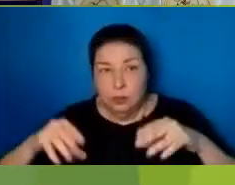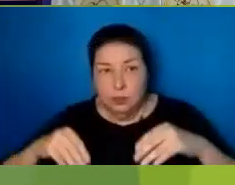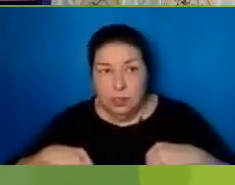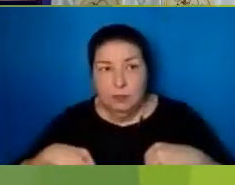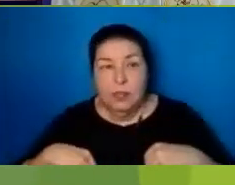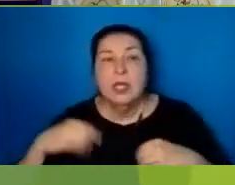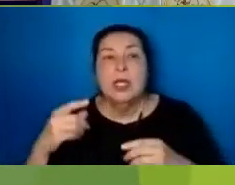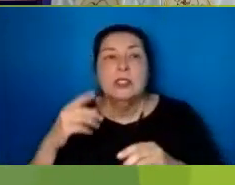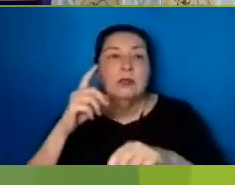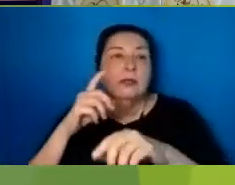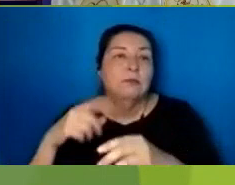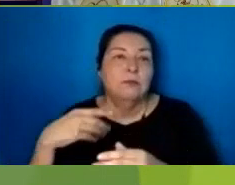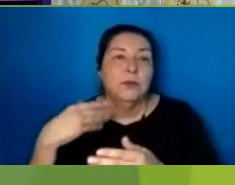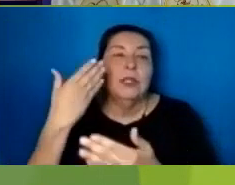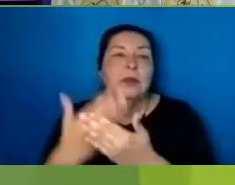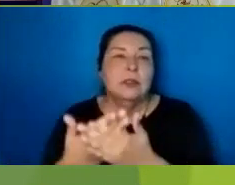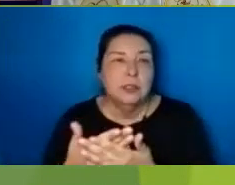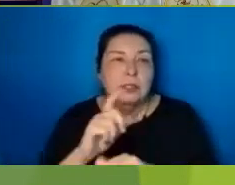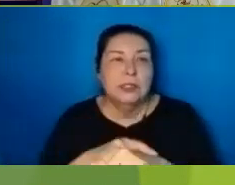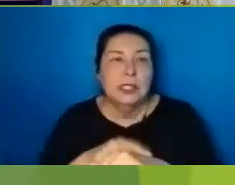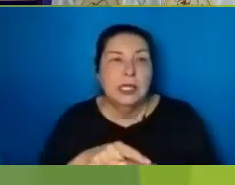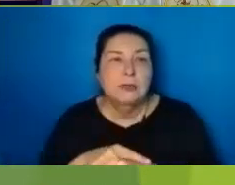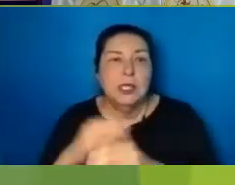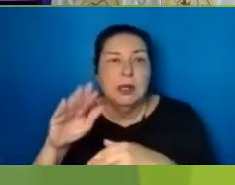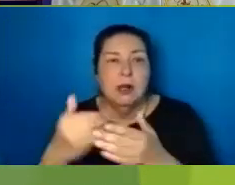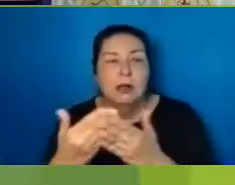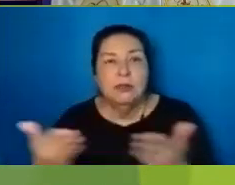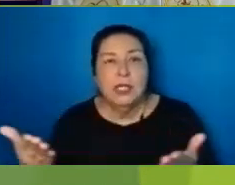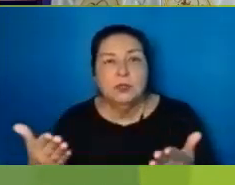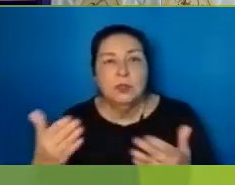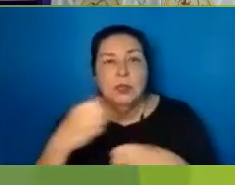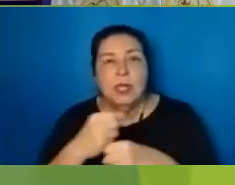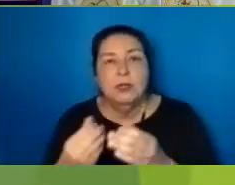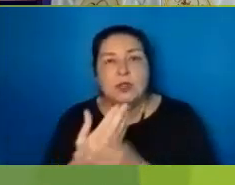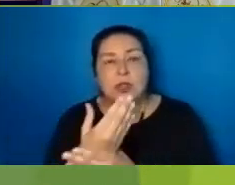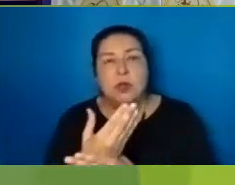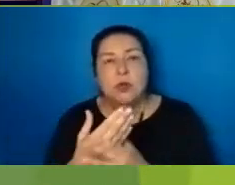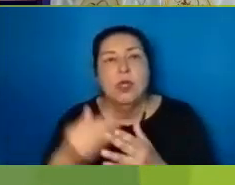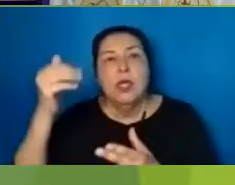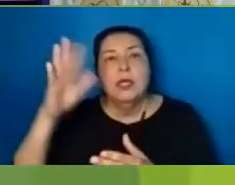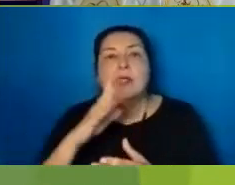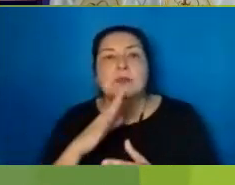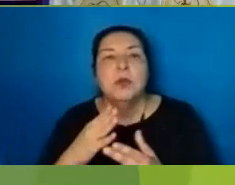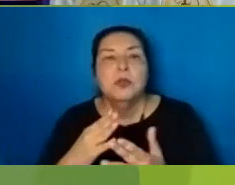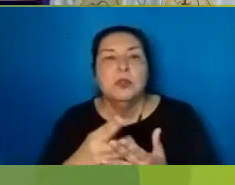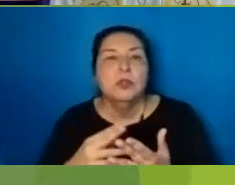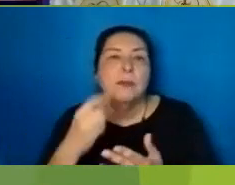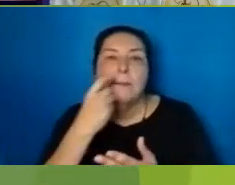About which God spoke By the mouth of his holy prophets Long ago This is the word of the Lord